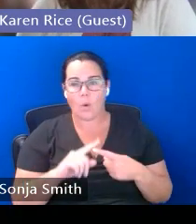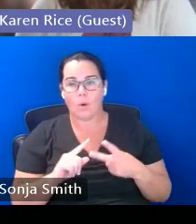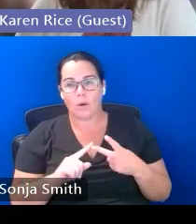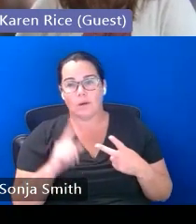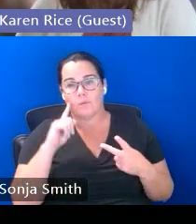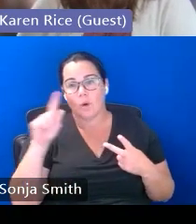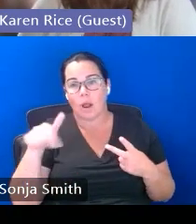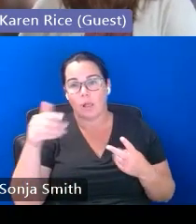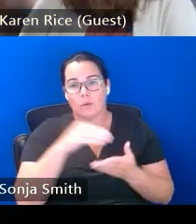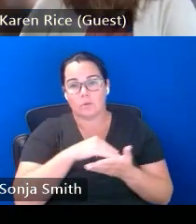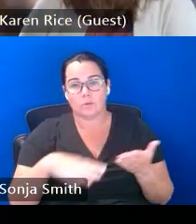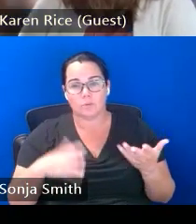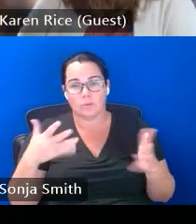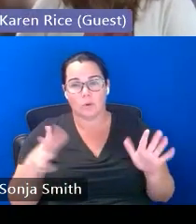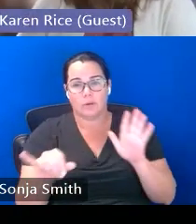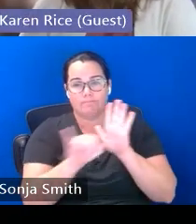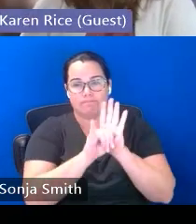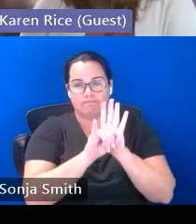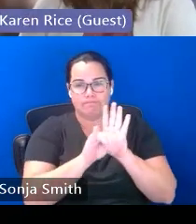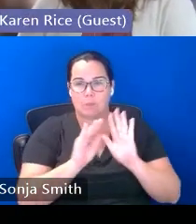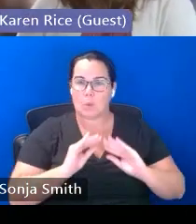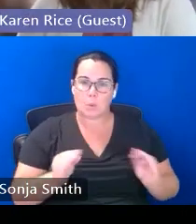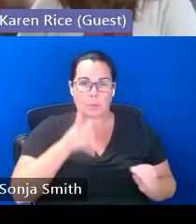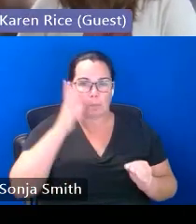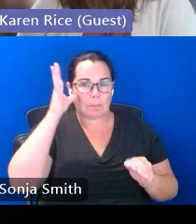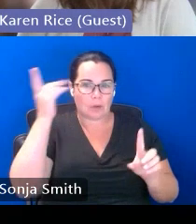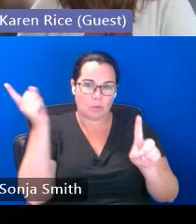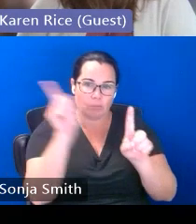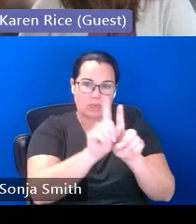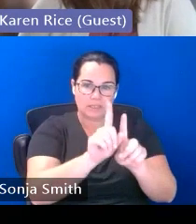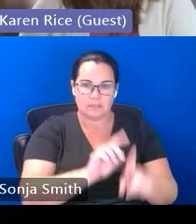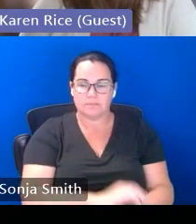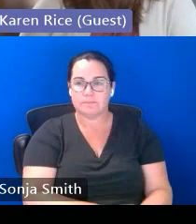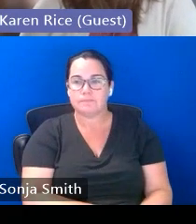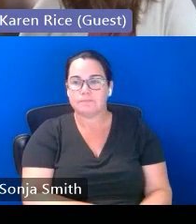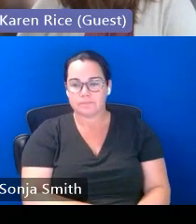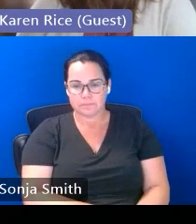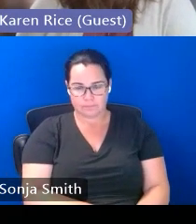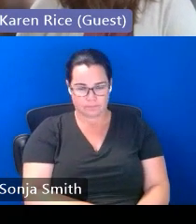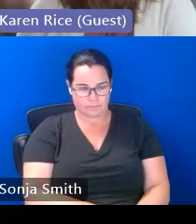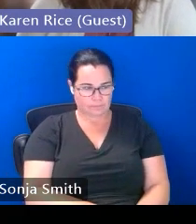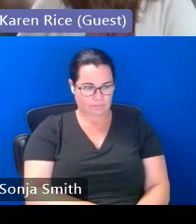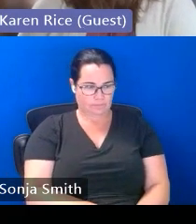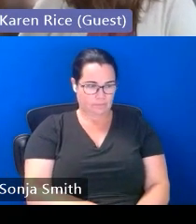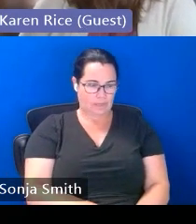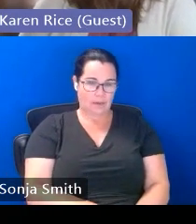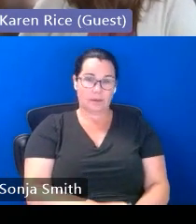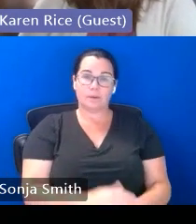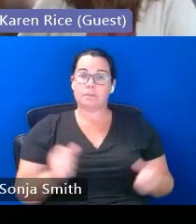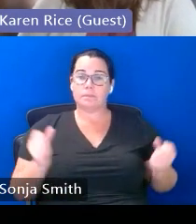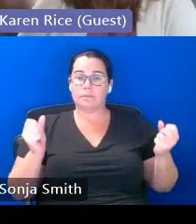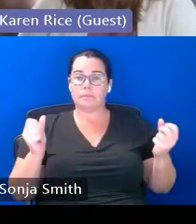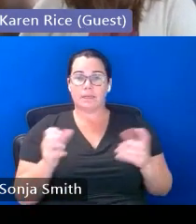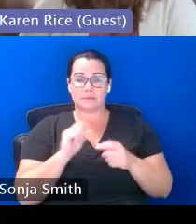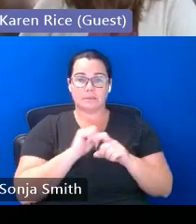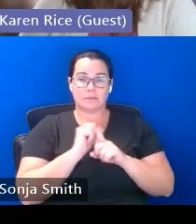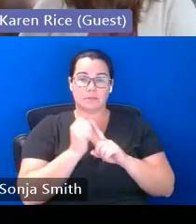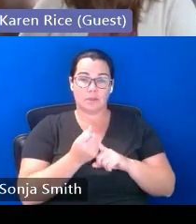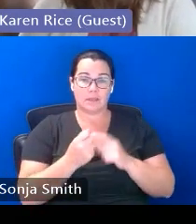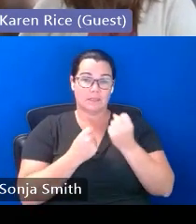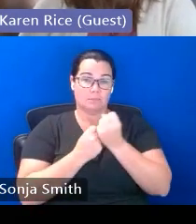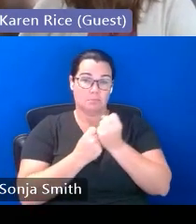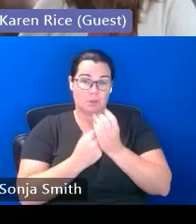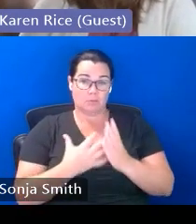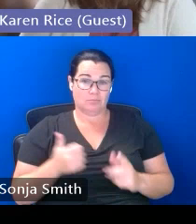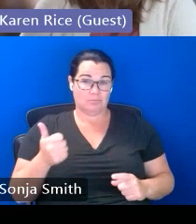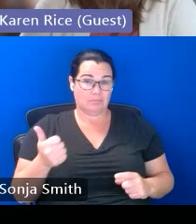student that you've identified i do want to say in many cases or in some cases a sponsor may not be an appropriate